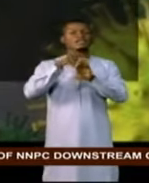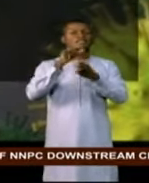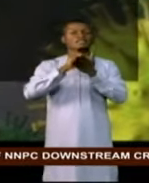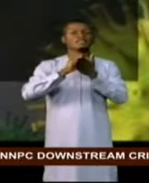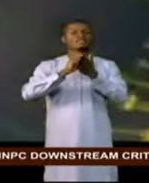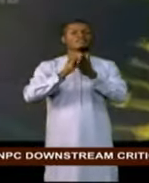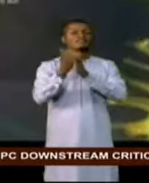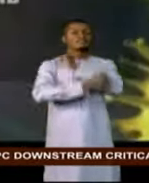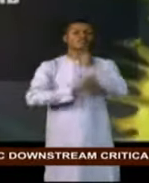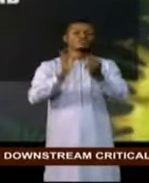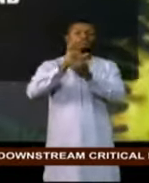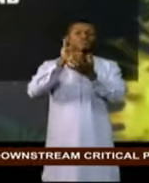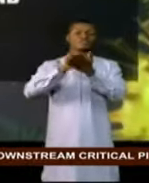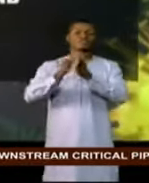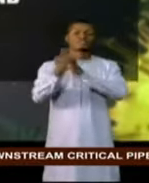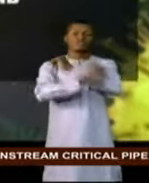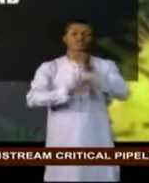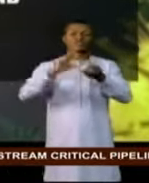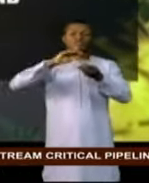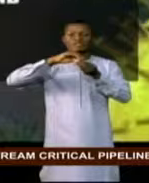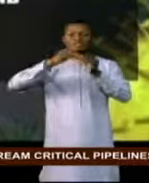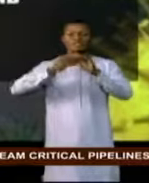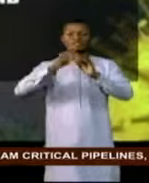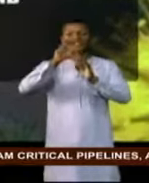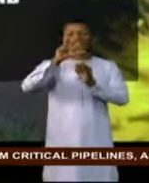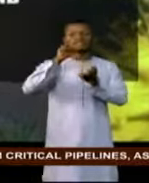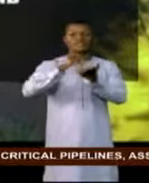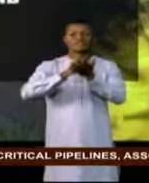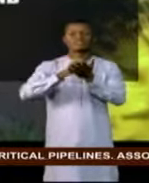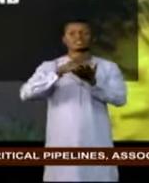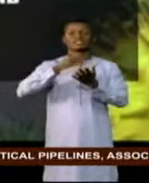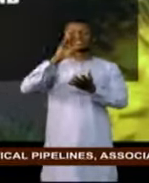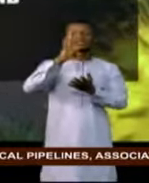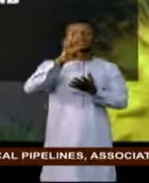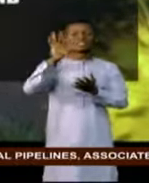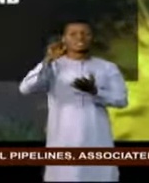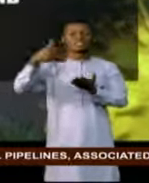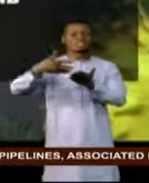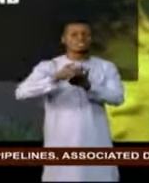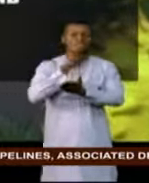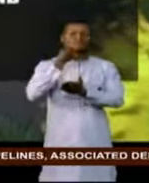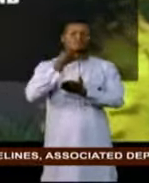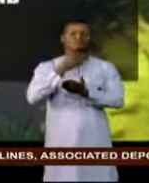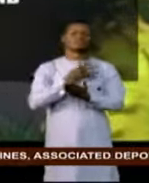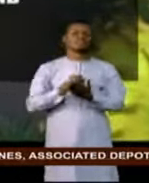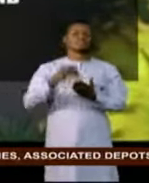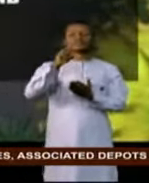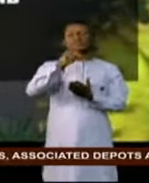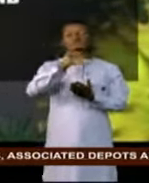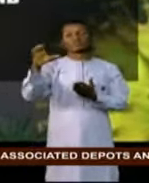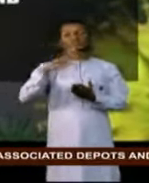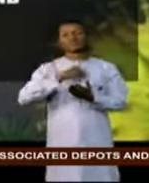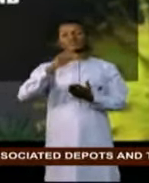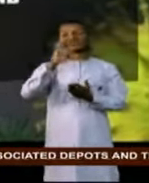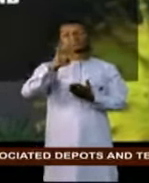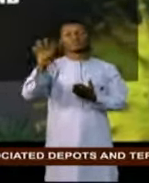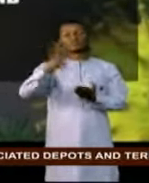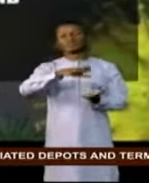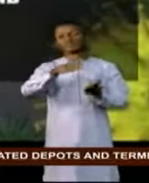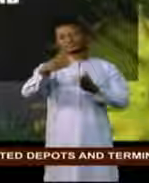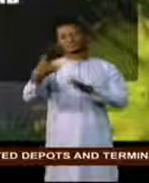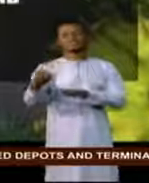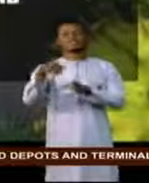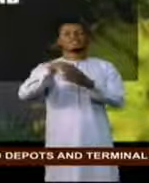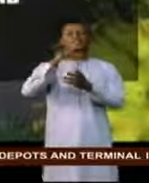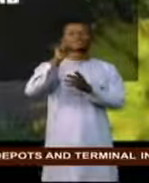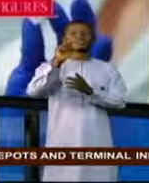Department show that the country recorded 3,049 new cases and 144 fatalities in